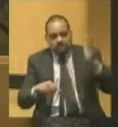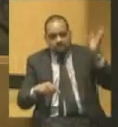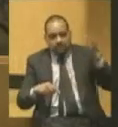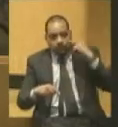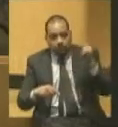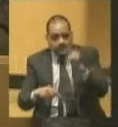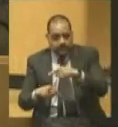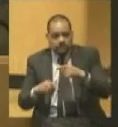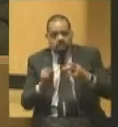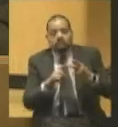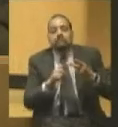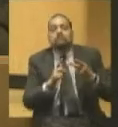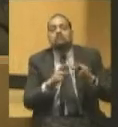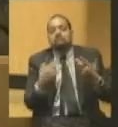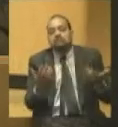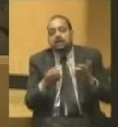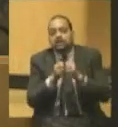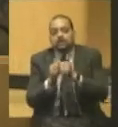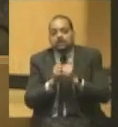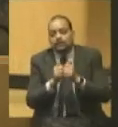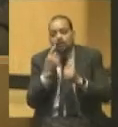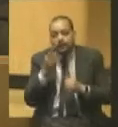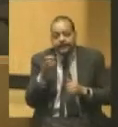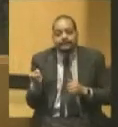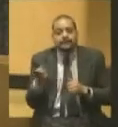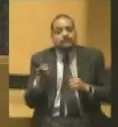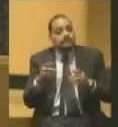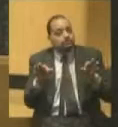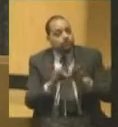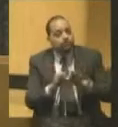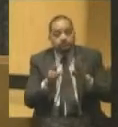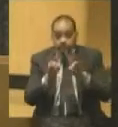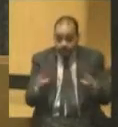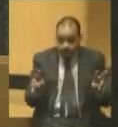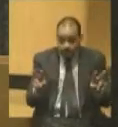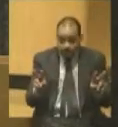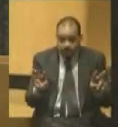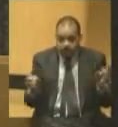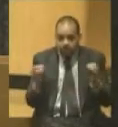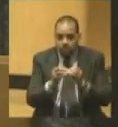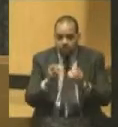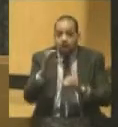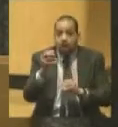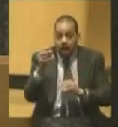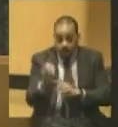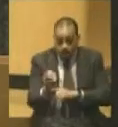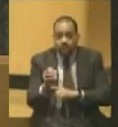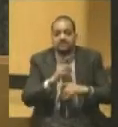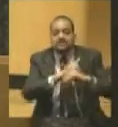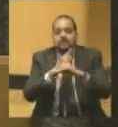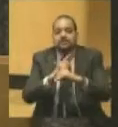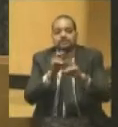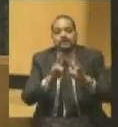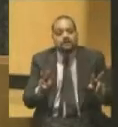there to defend himself. At any rate, the bottom line here is that peace got more of a defense in Ohio than